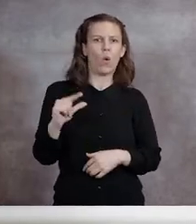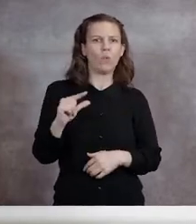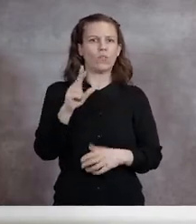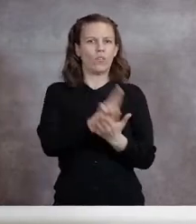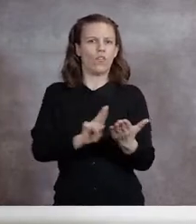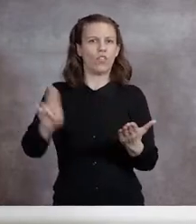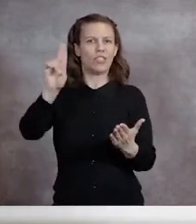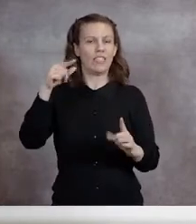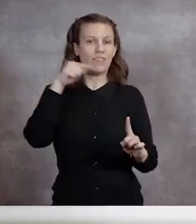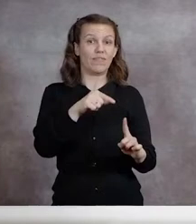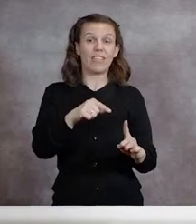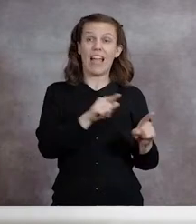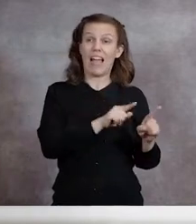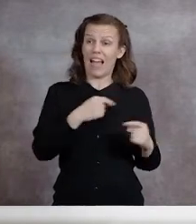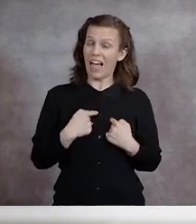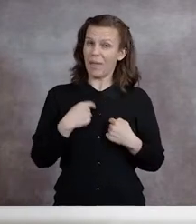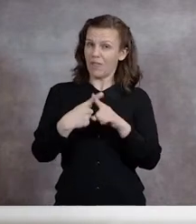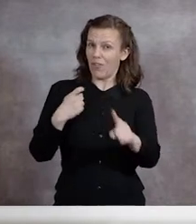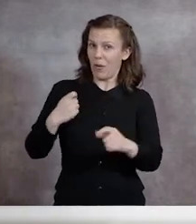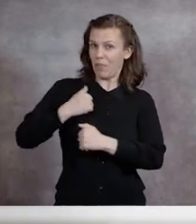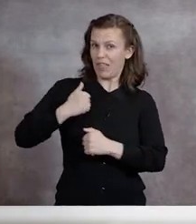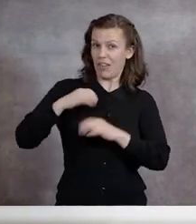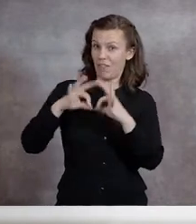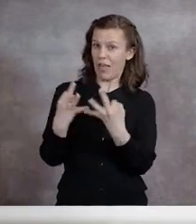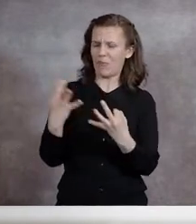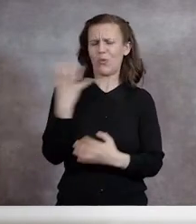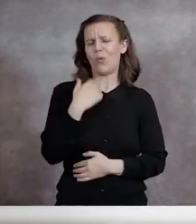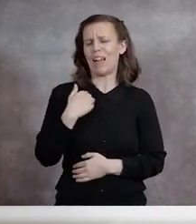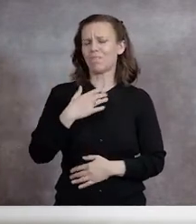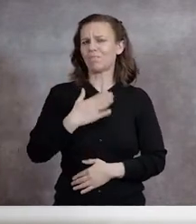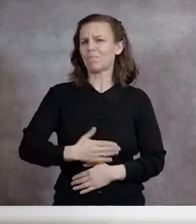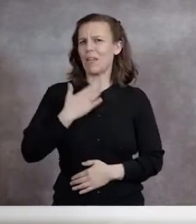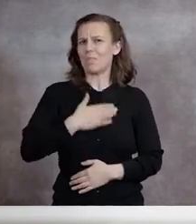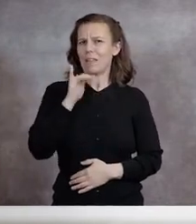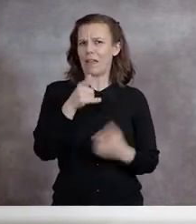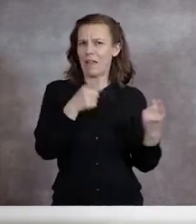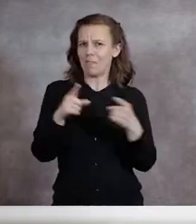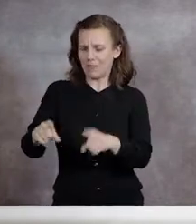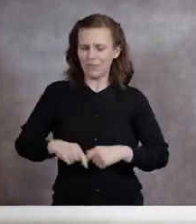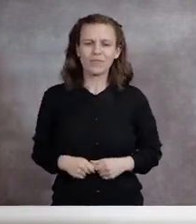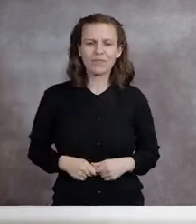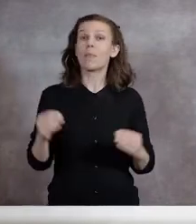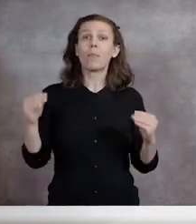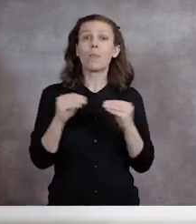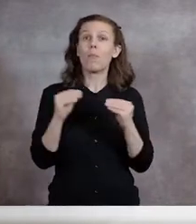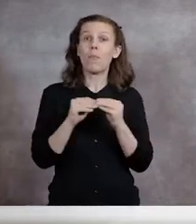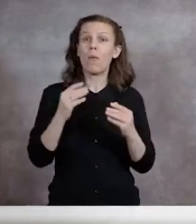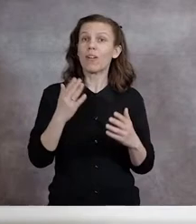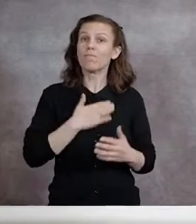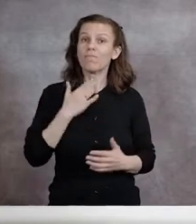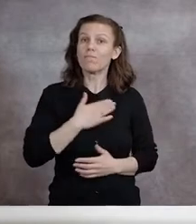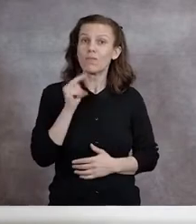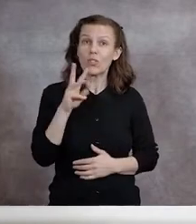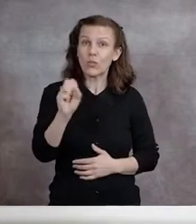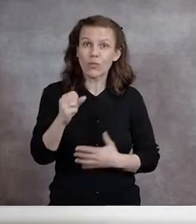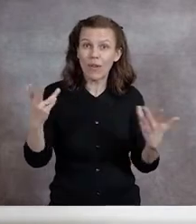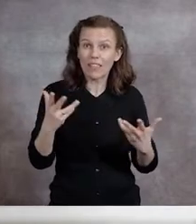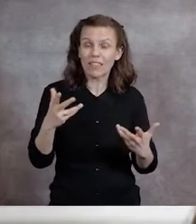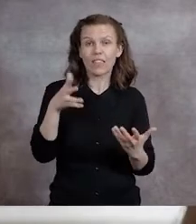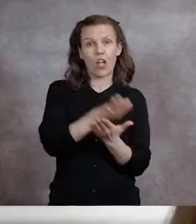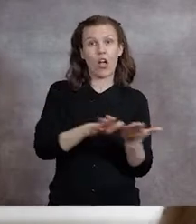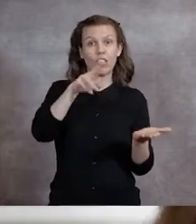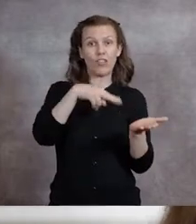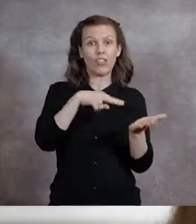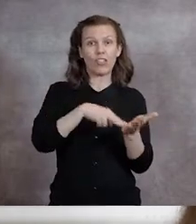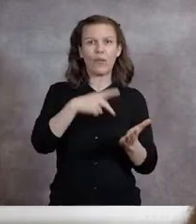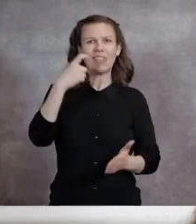a military-friendly gold university. As a member of a military family, I sure do like hearing that. And